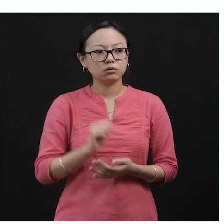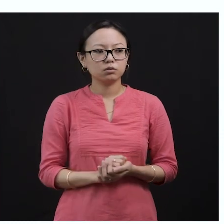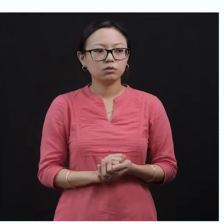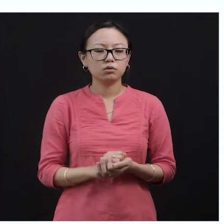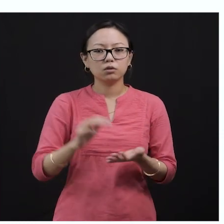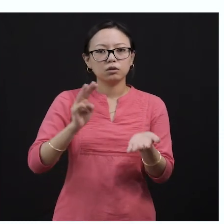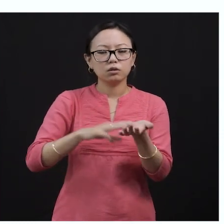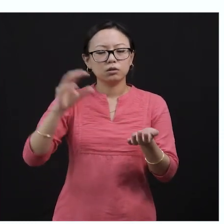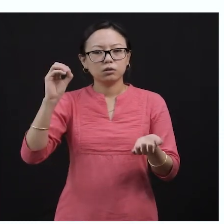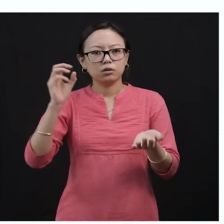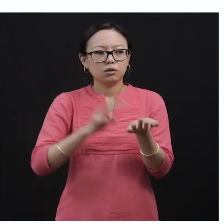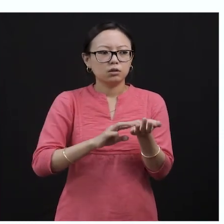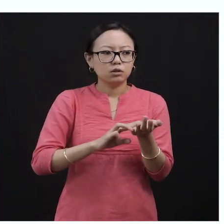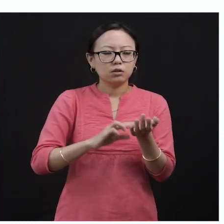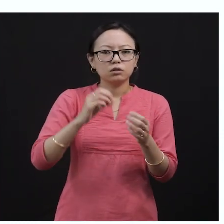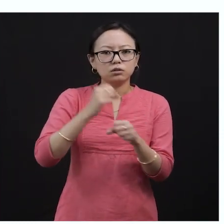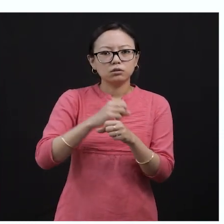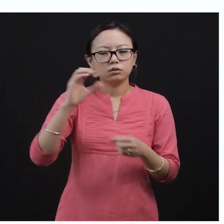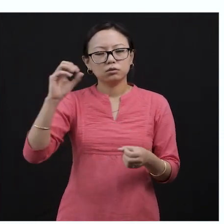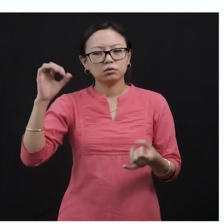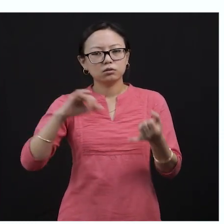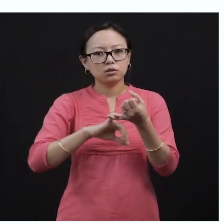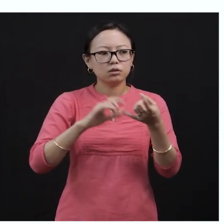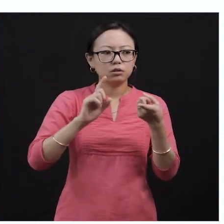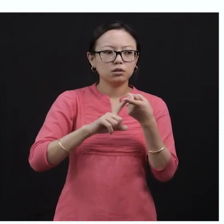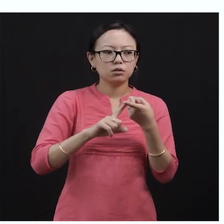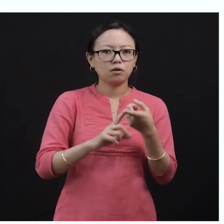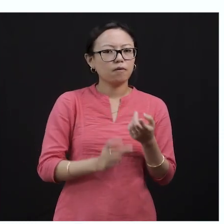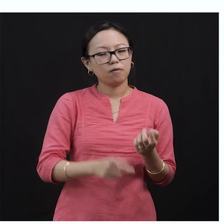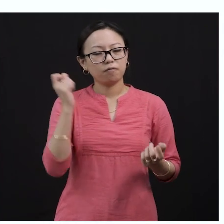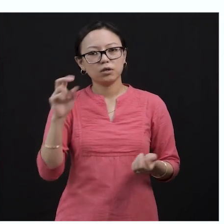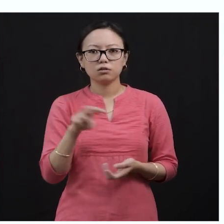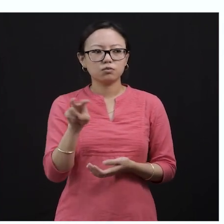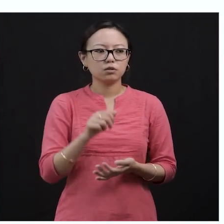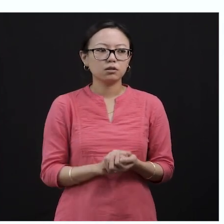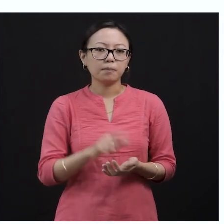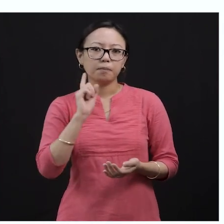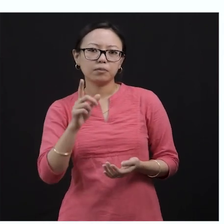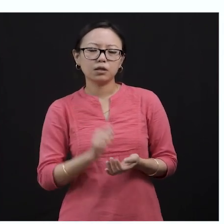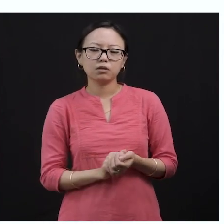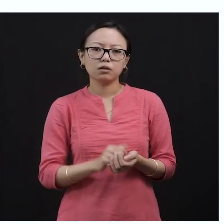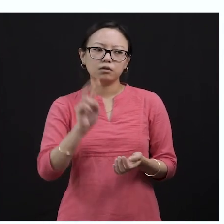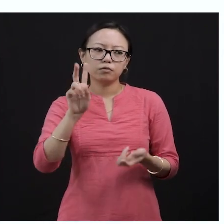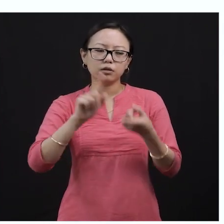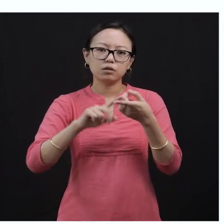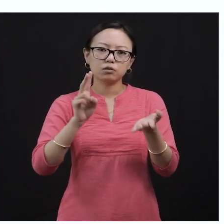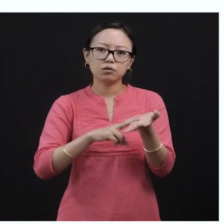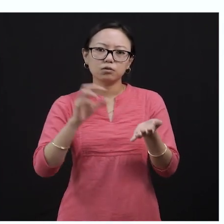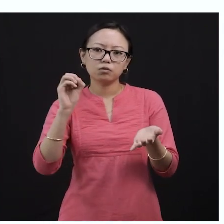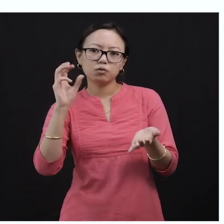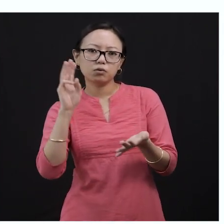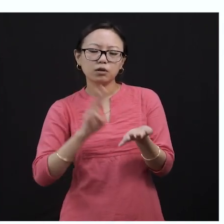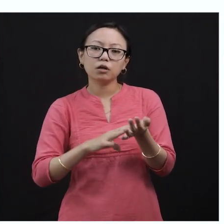in his moves. The two combatants, combatants mean the participants in the fight, were unaware of the silent spectator. That